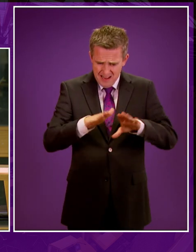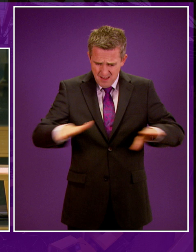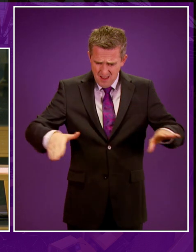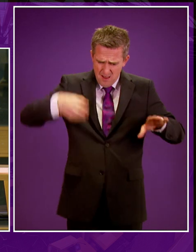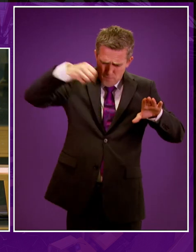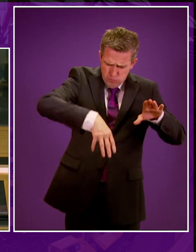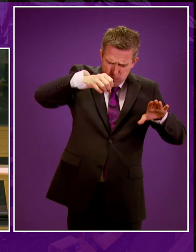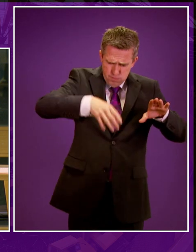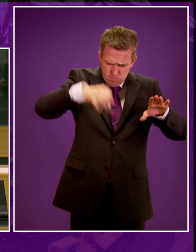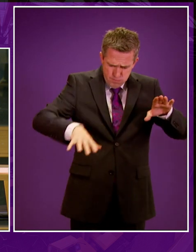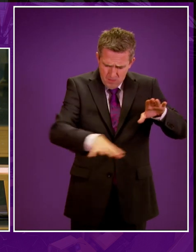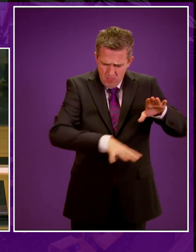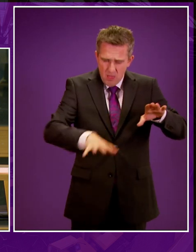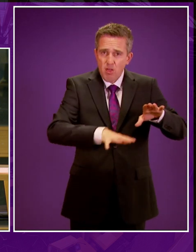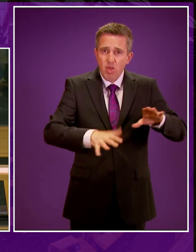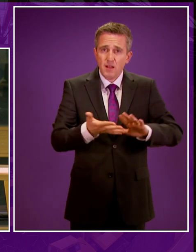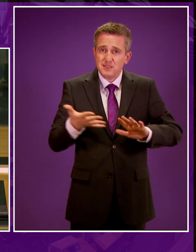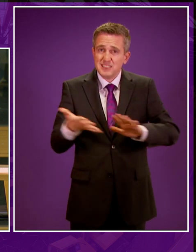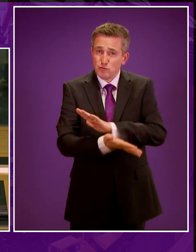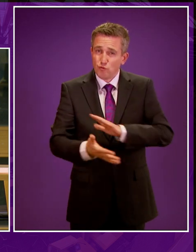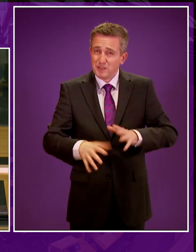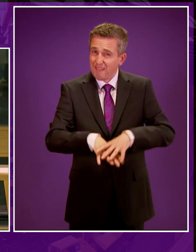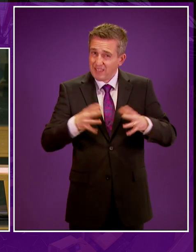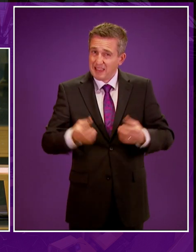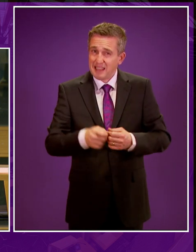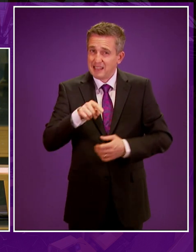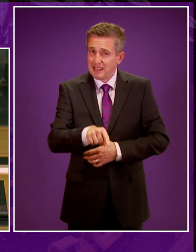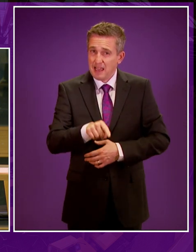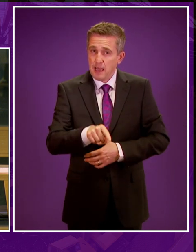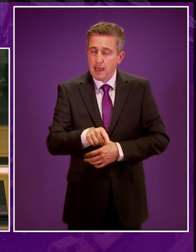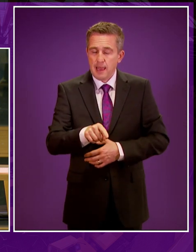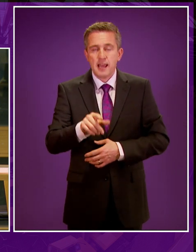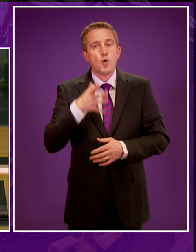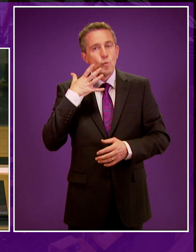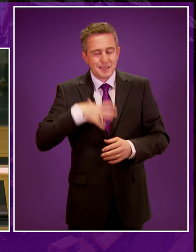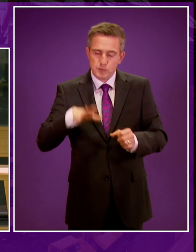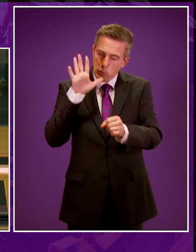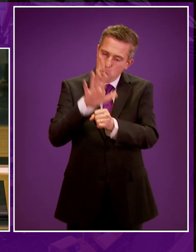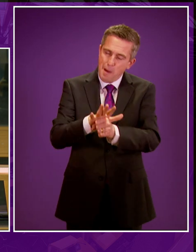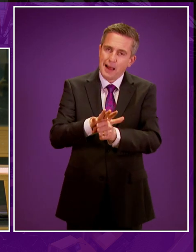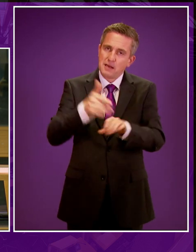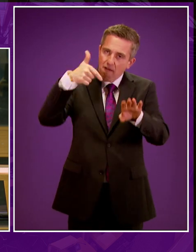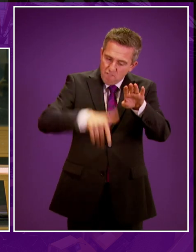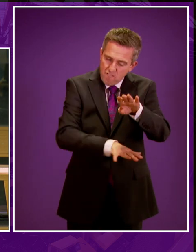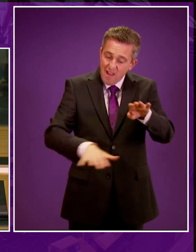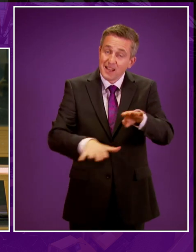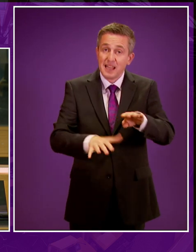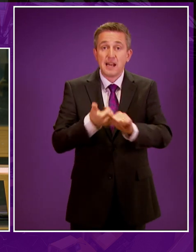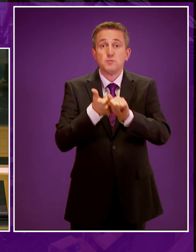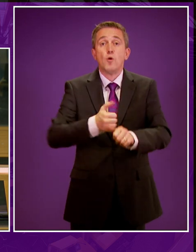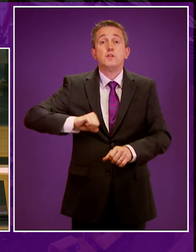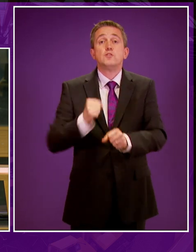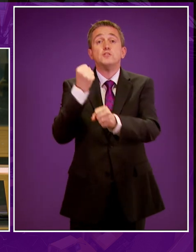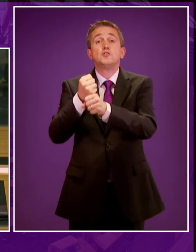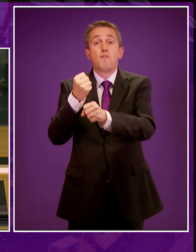into the ground, fracking destroys what it leaves behind. We should and need to ban fracking without exception, and I support the